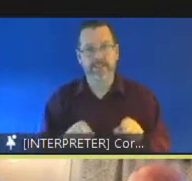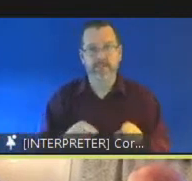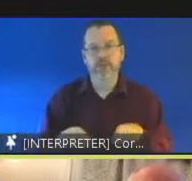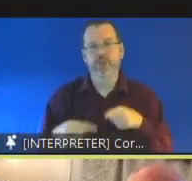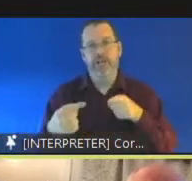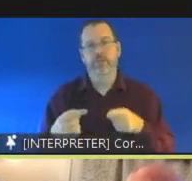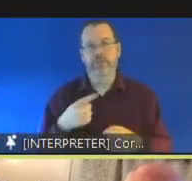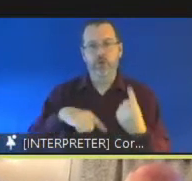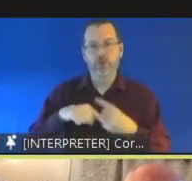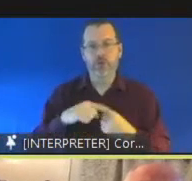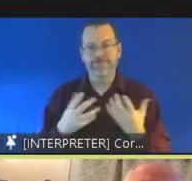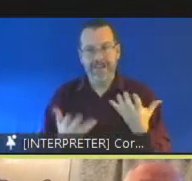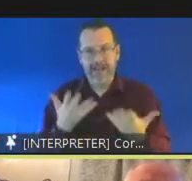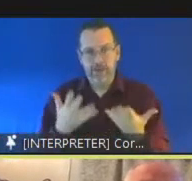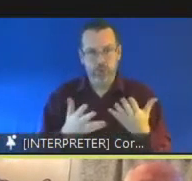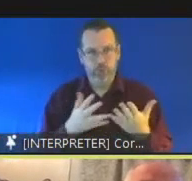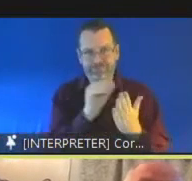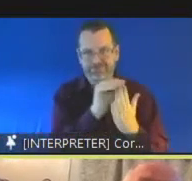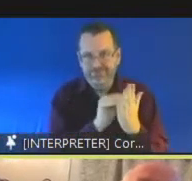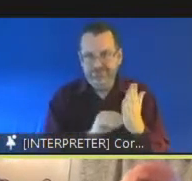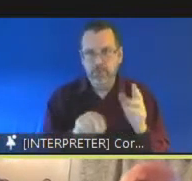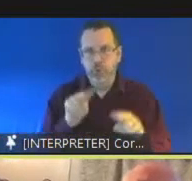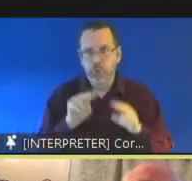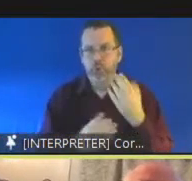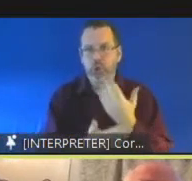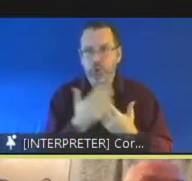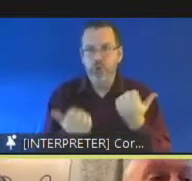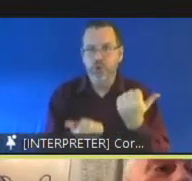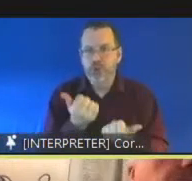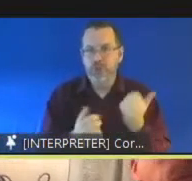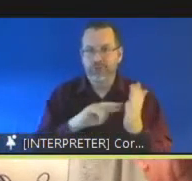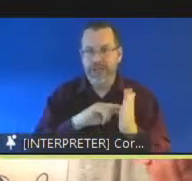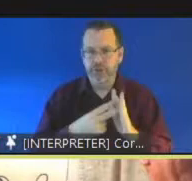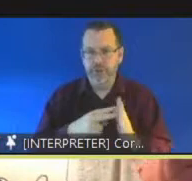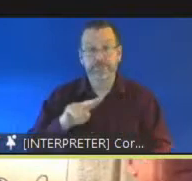devising the new youth justice strategy. Next slide please.